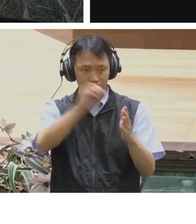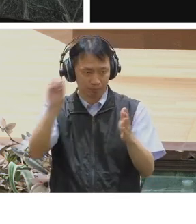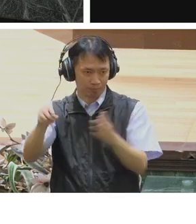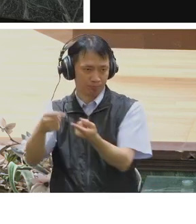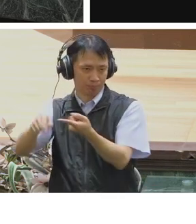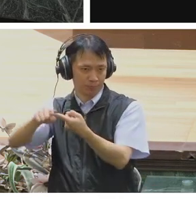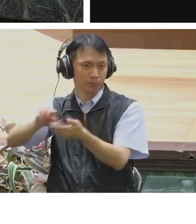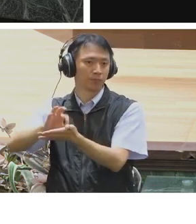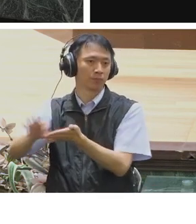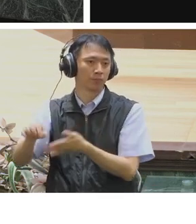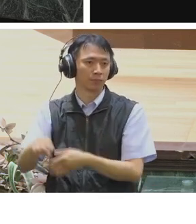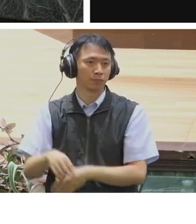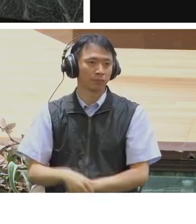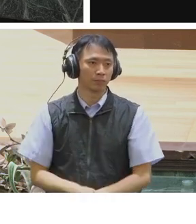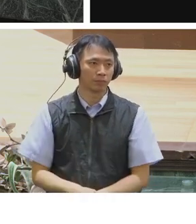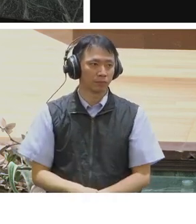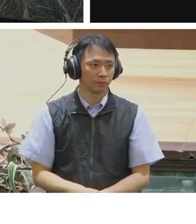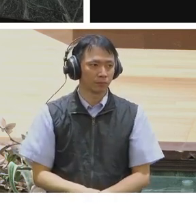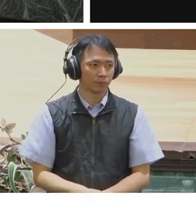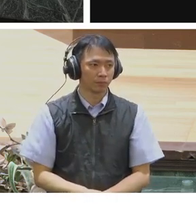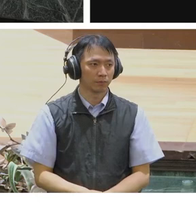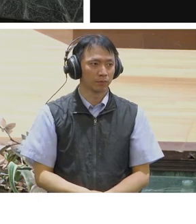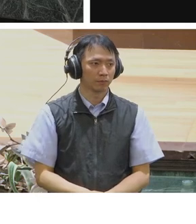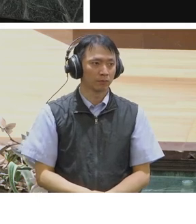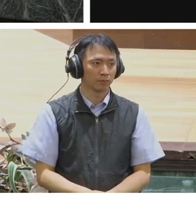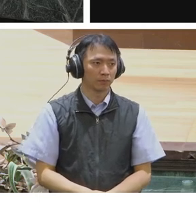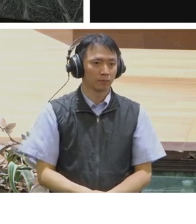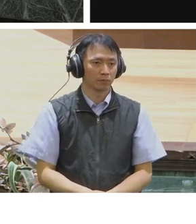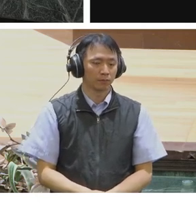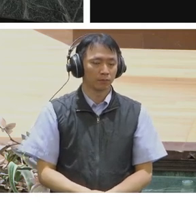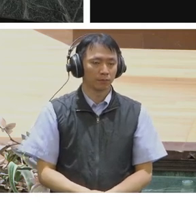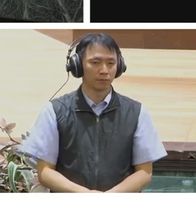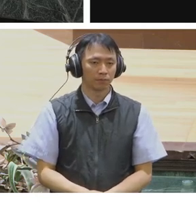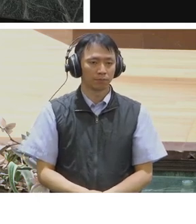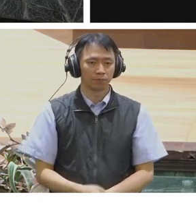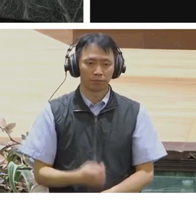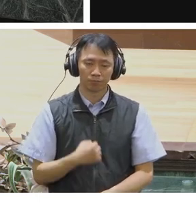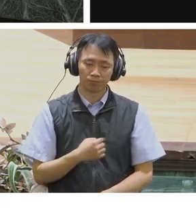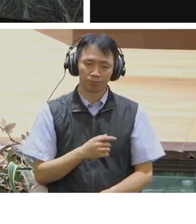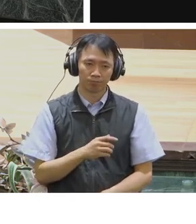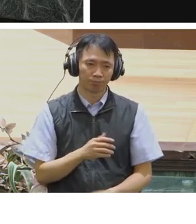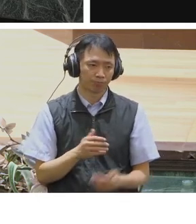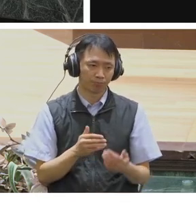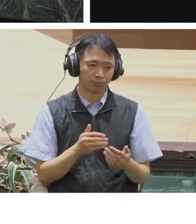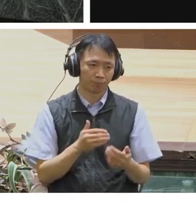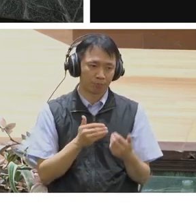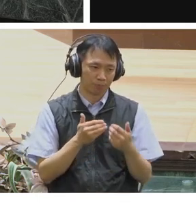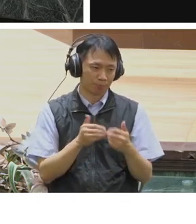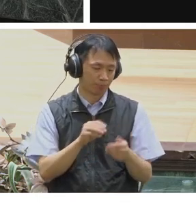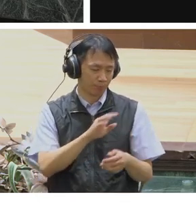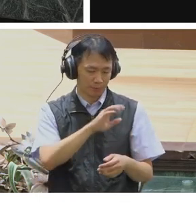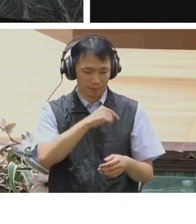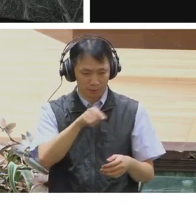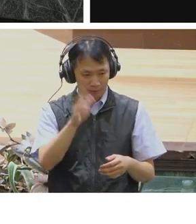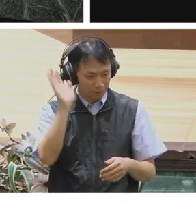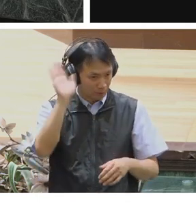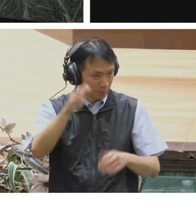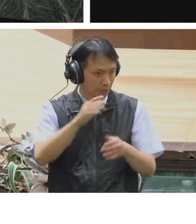real ability in the long term to limit the application or use of technology. But I believe that there is